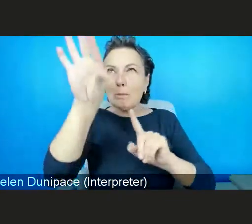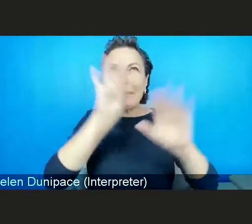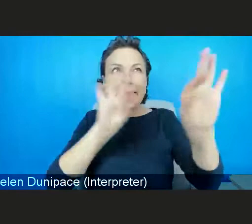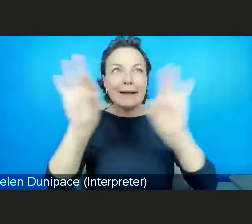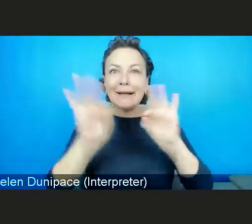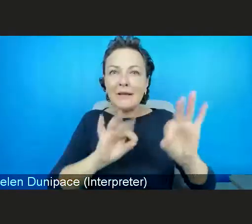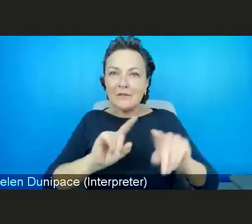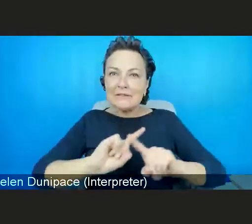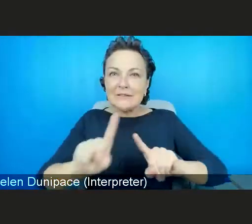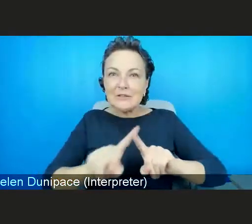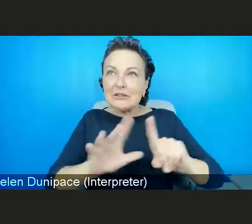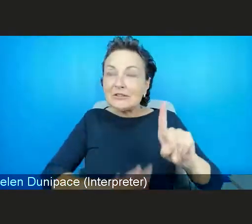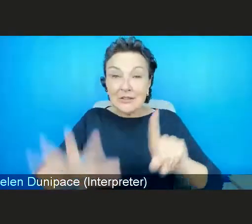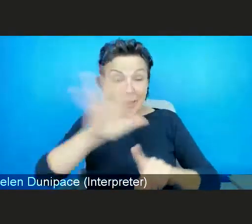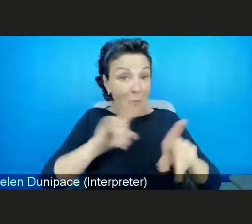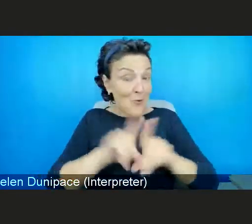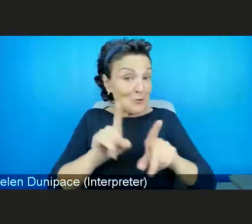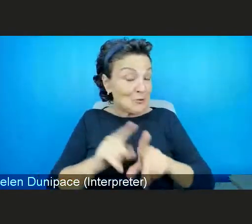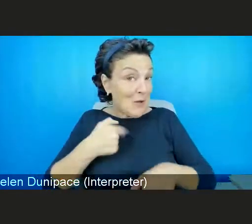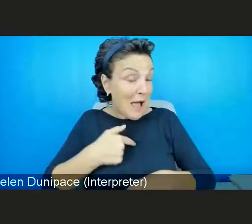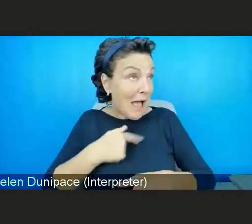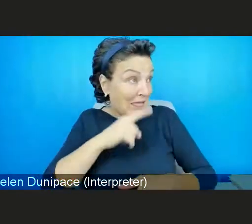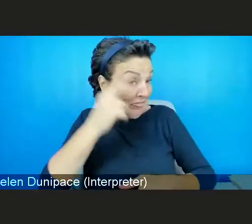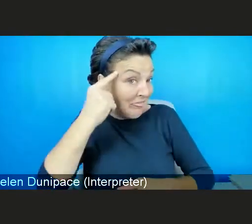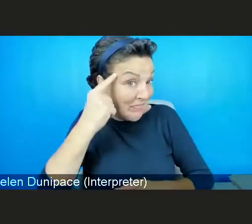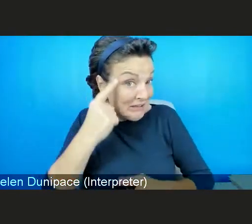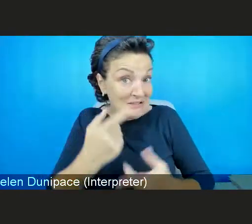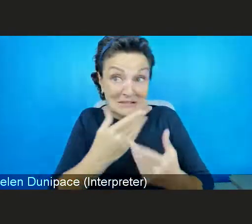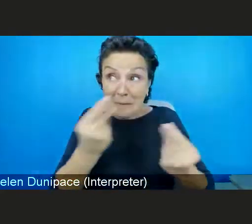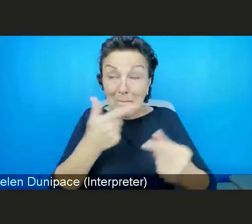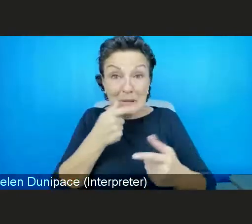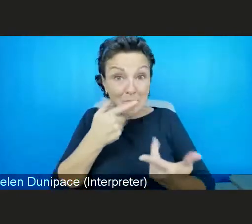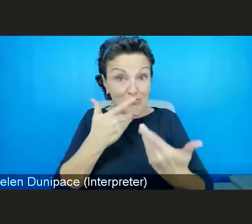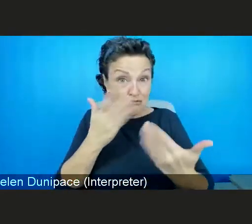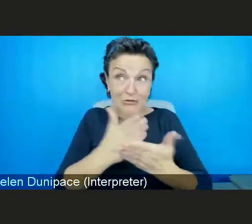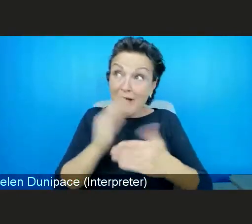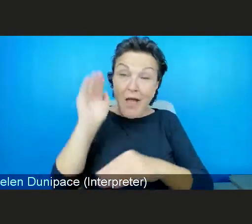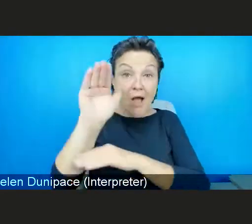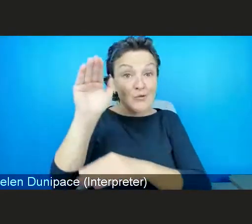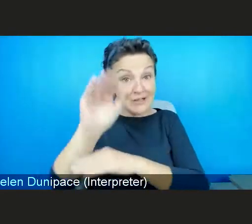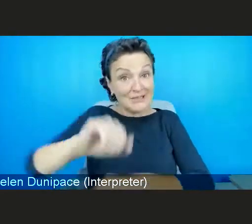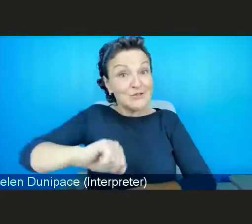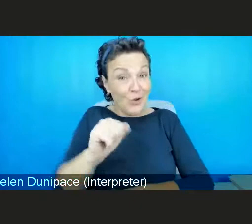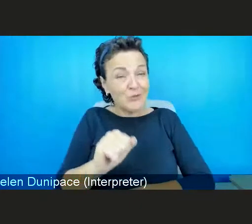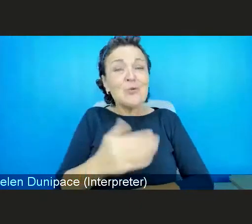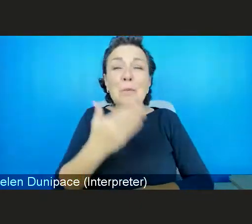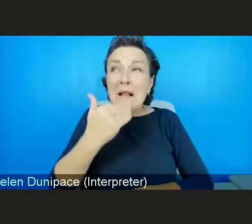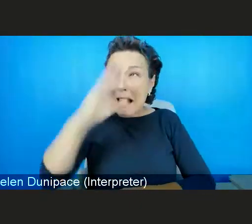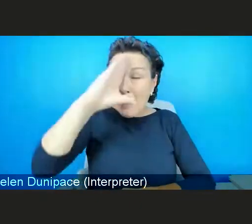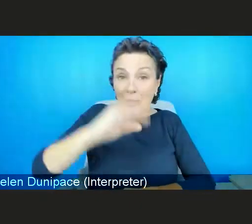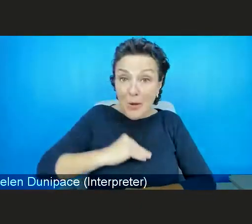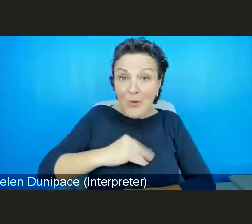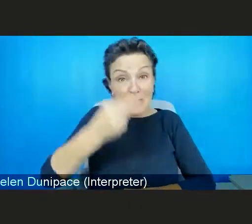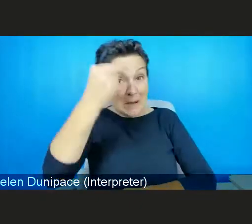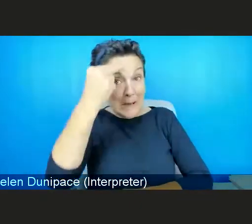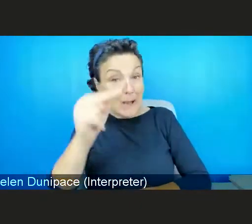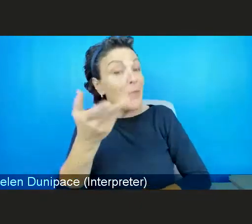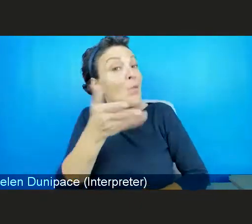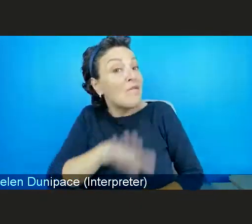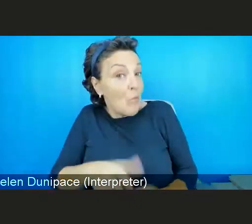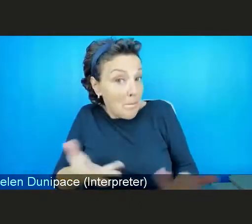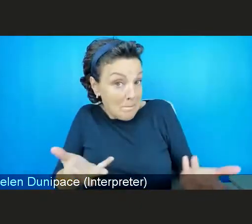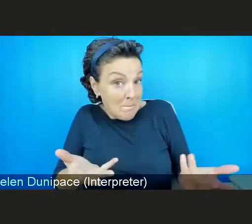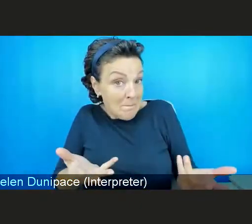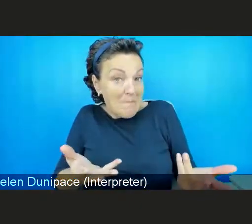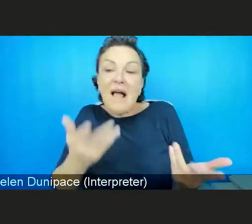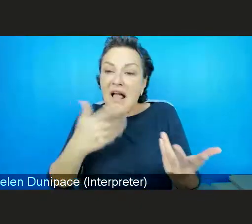from the way outside Scotland as well. So tell us where you're from and what your name is, and then I'll get your